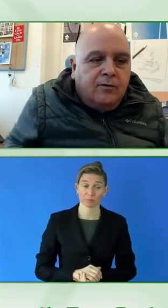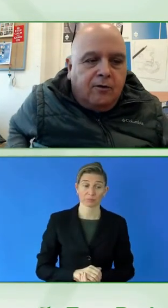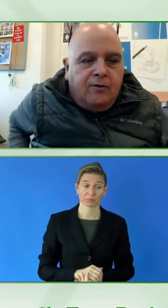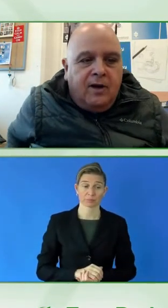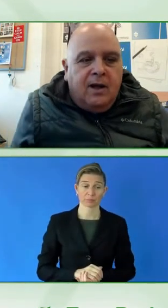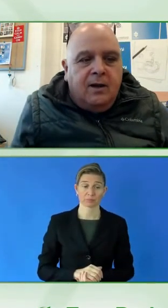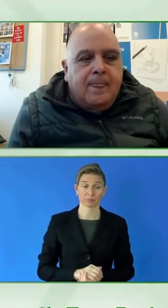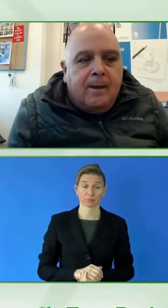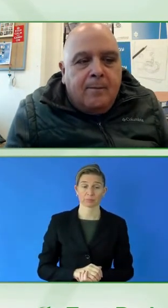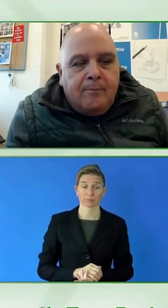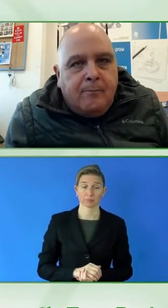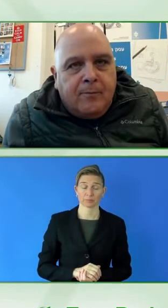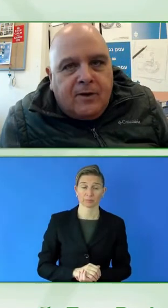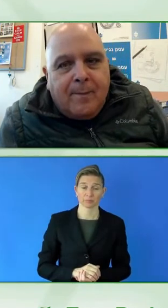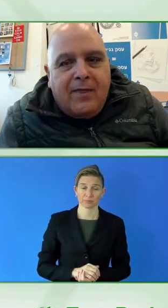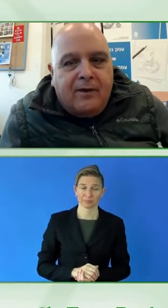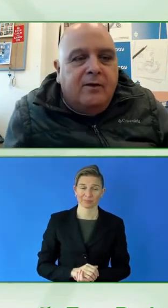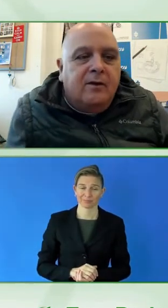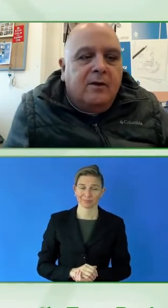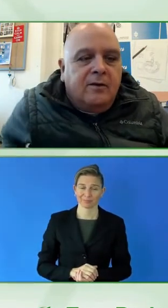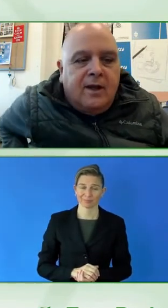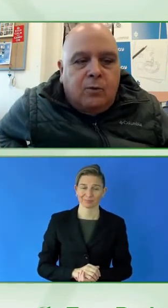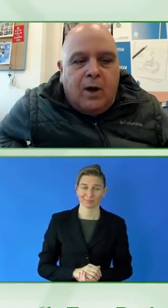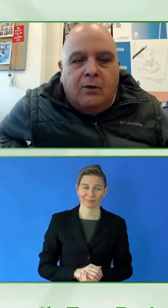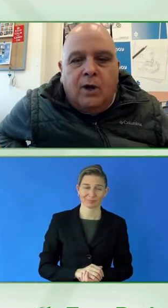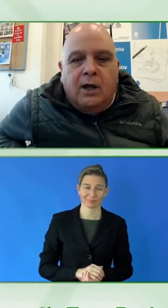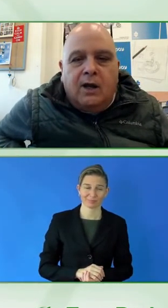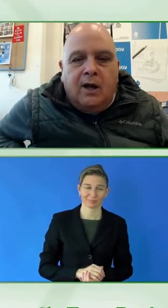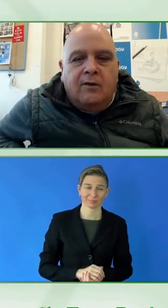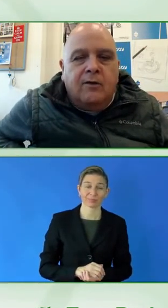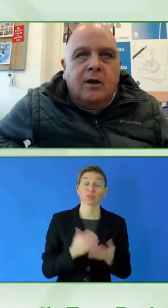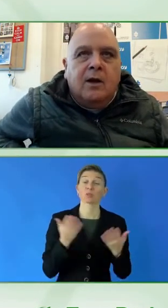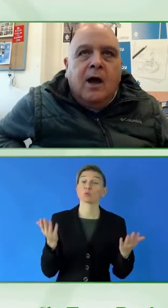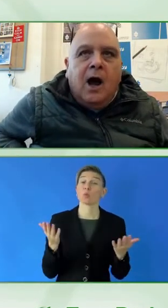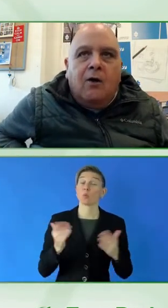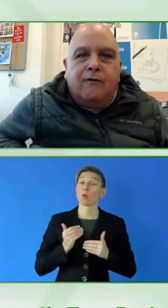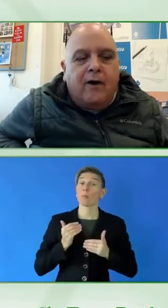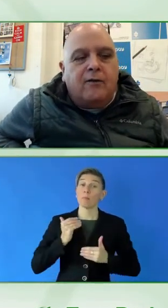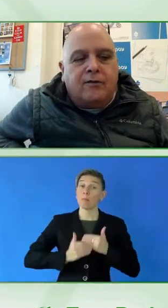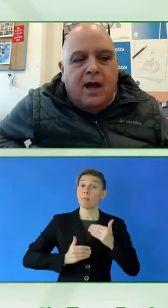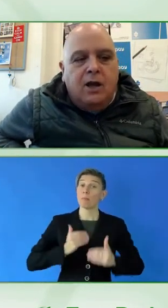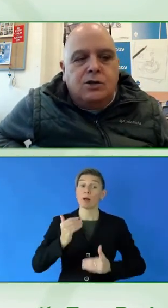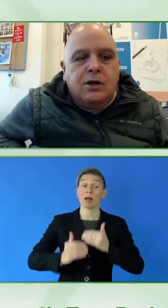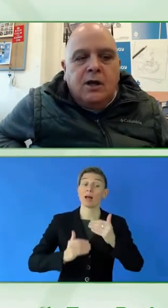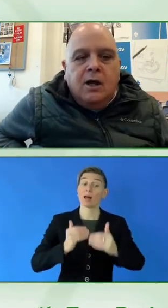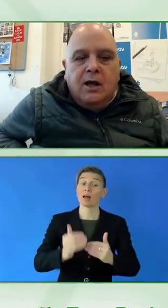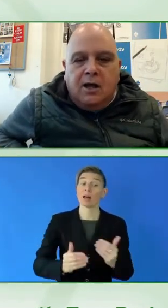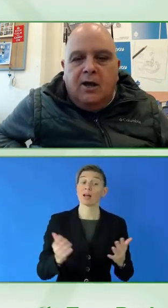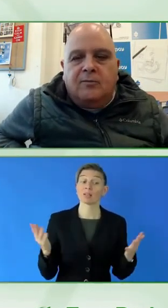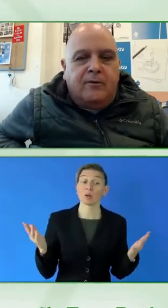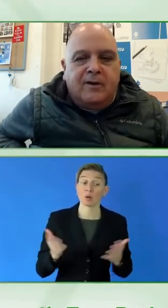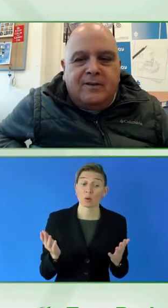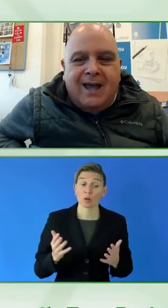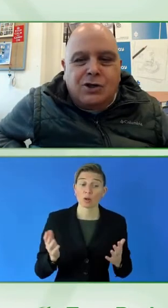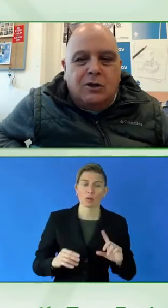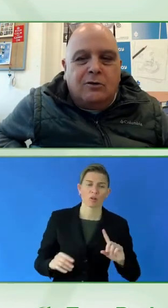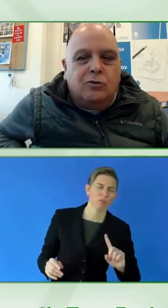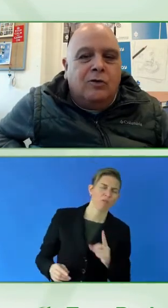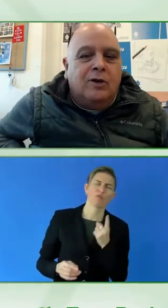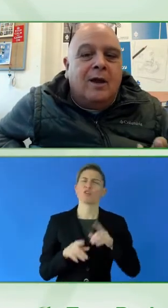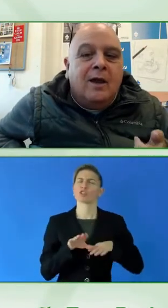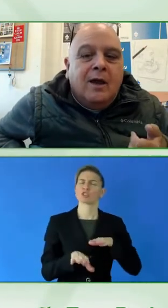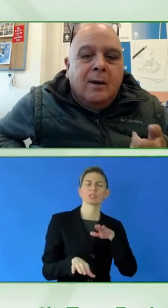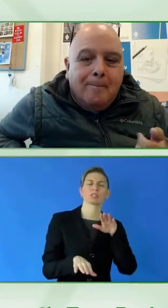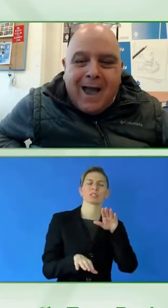So the method that we are doing is our first stage is presentation